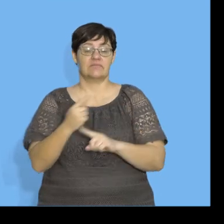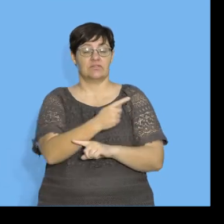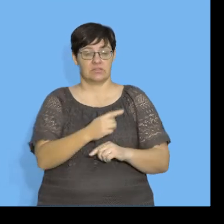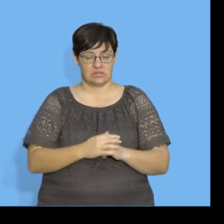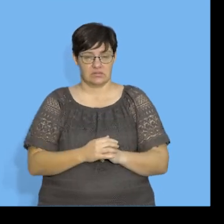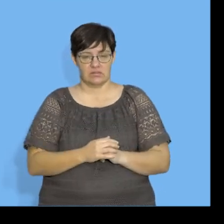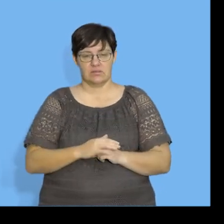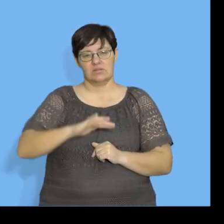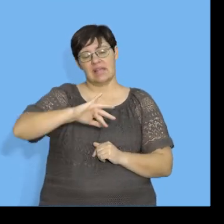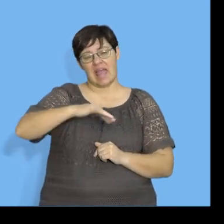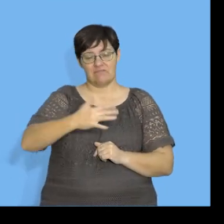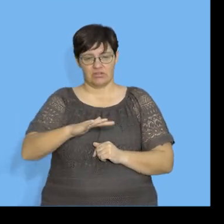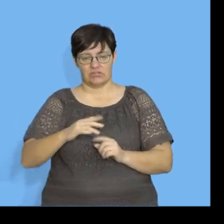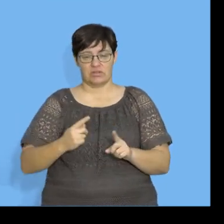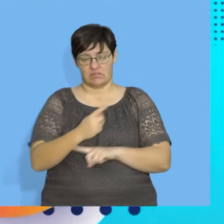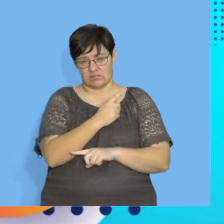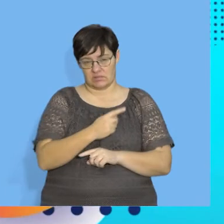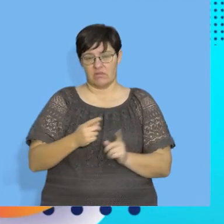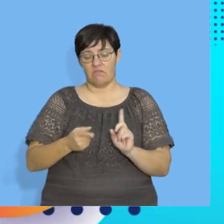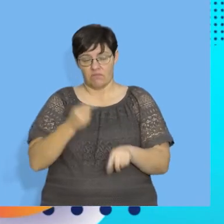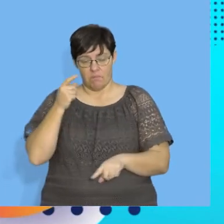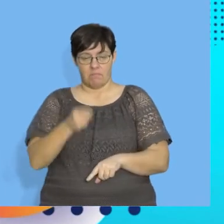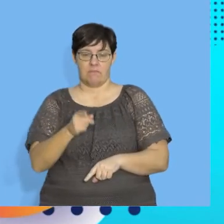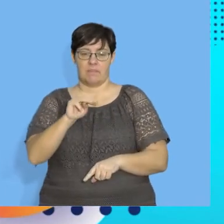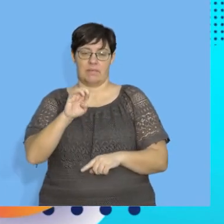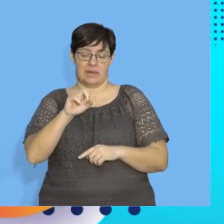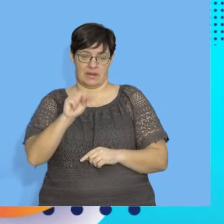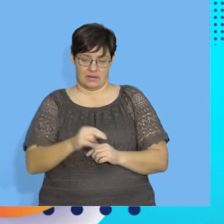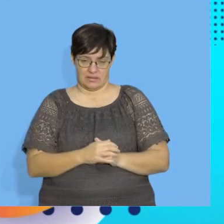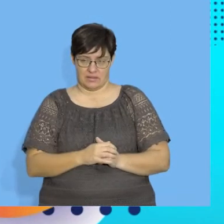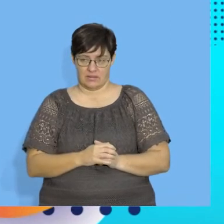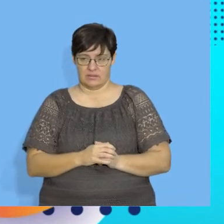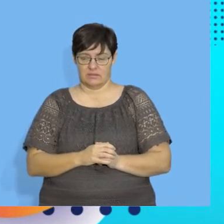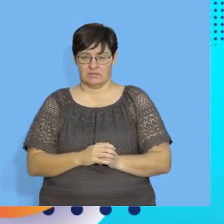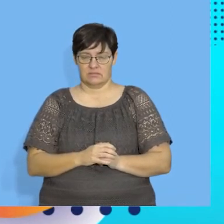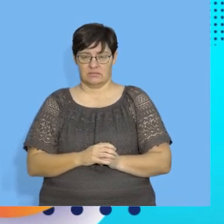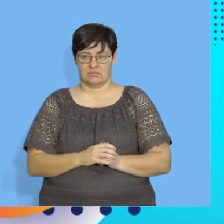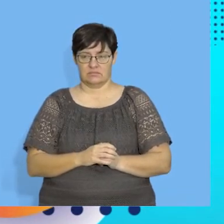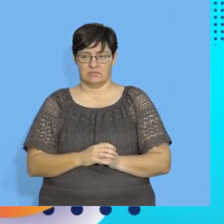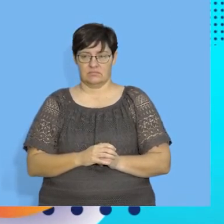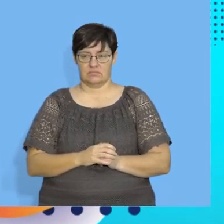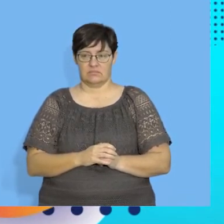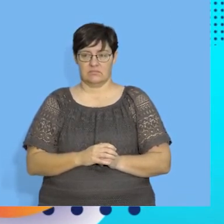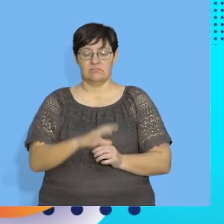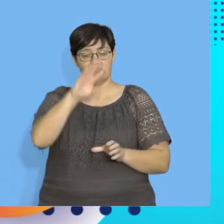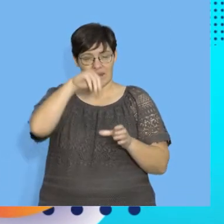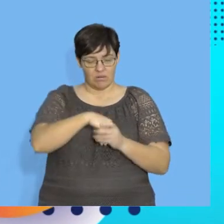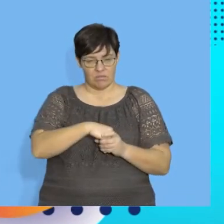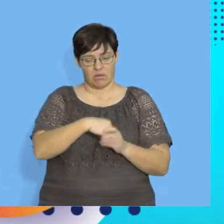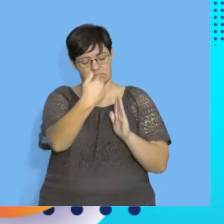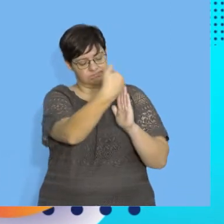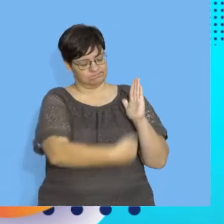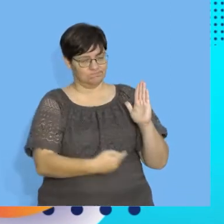is the average deviation from the mean. Okay. That it's included on your